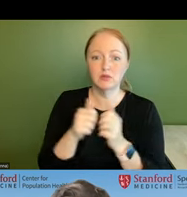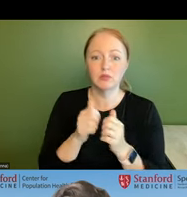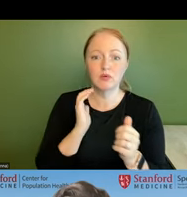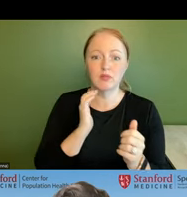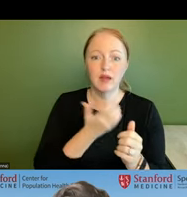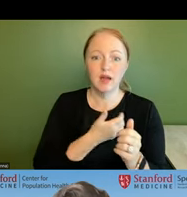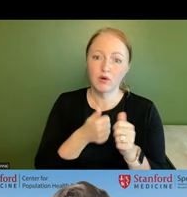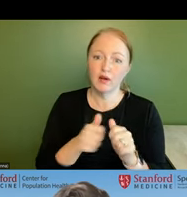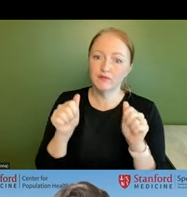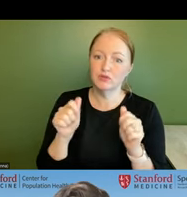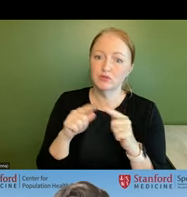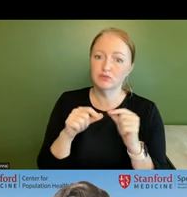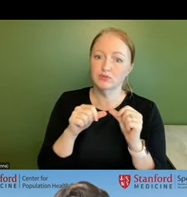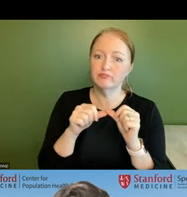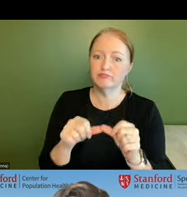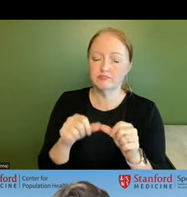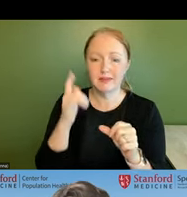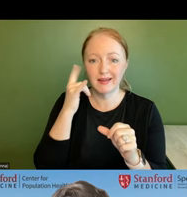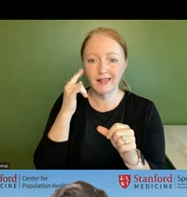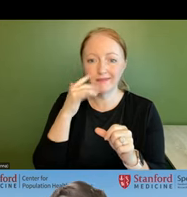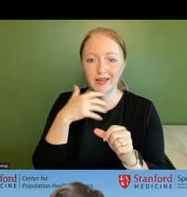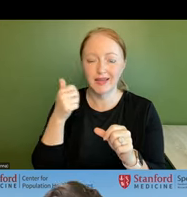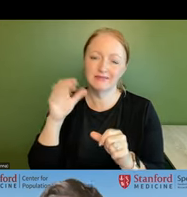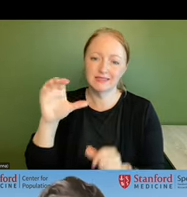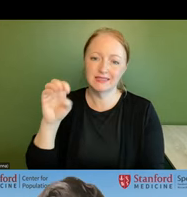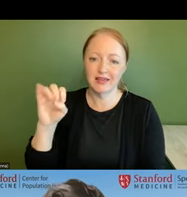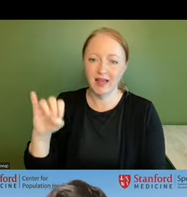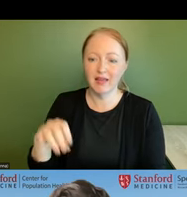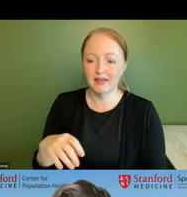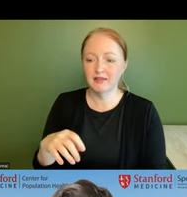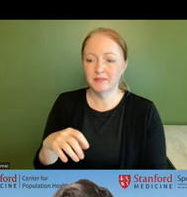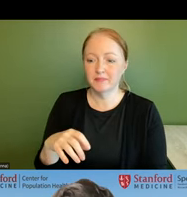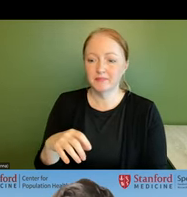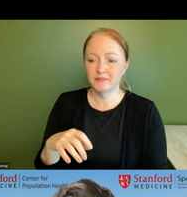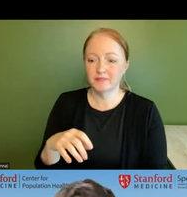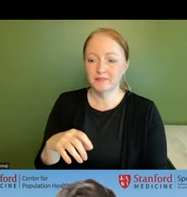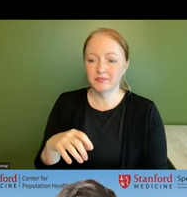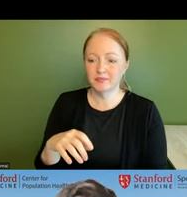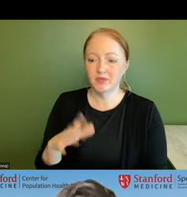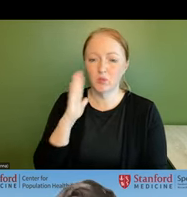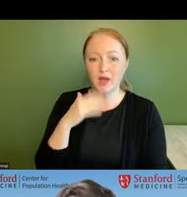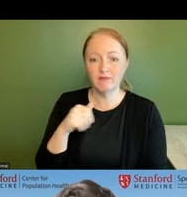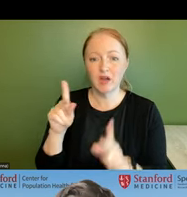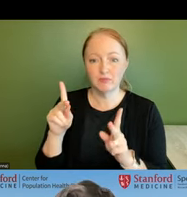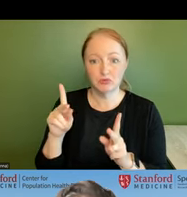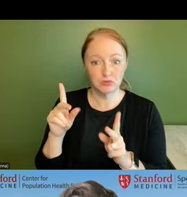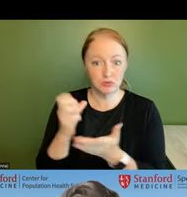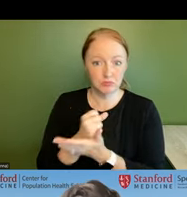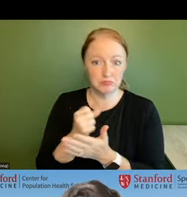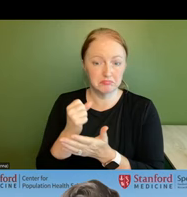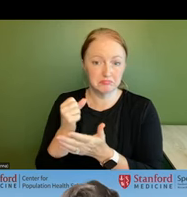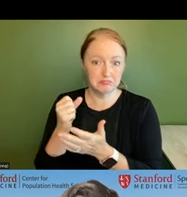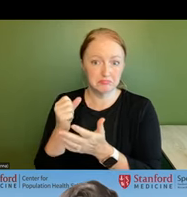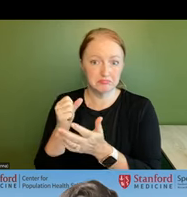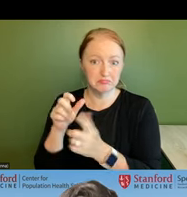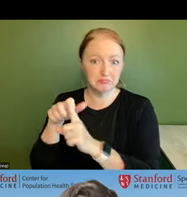efforts to sustain the california elder index we'll have um you know the opportunity to do that i think that